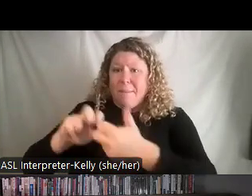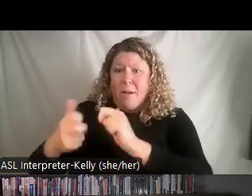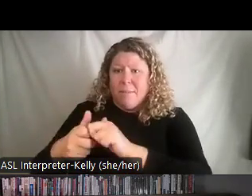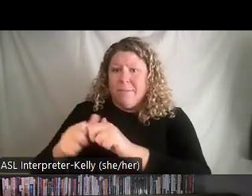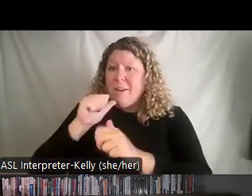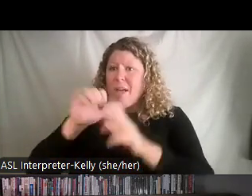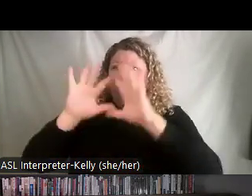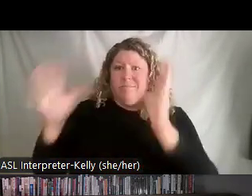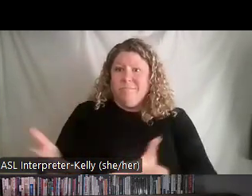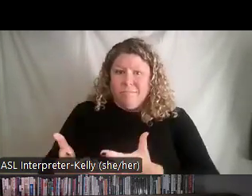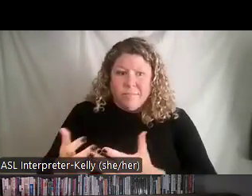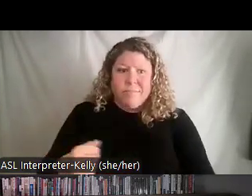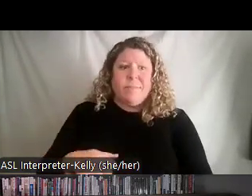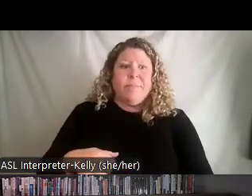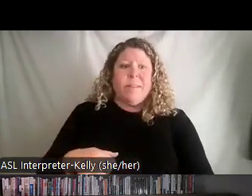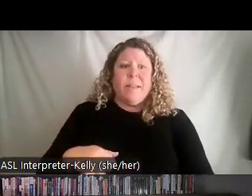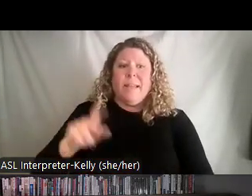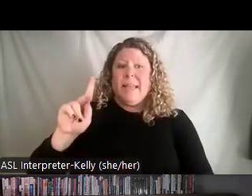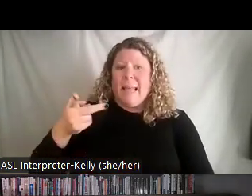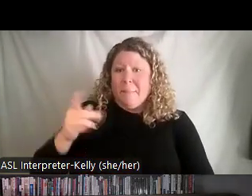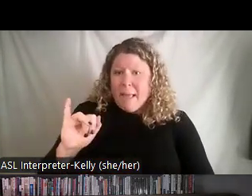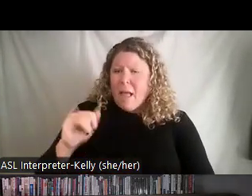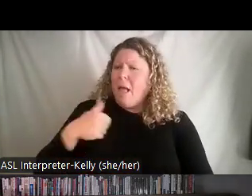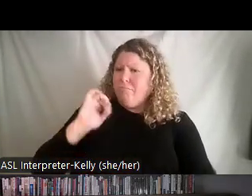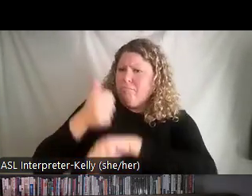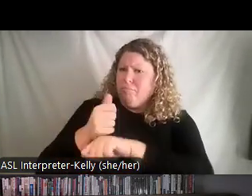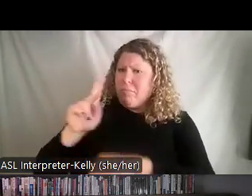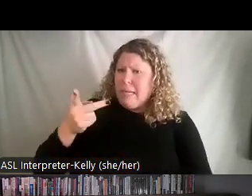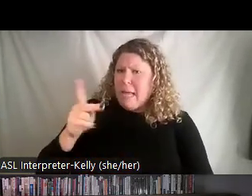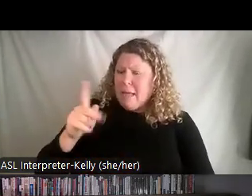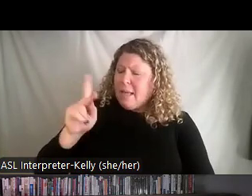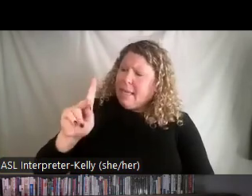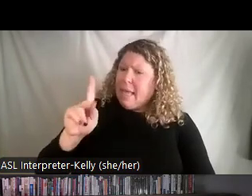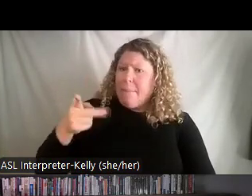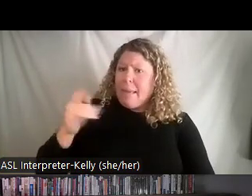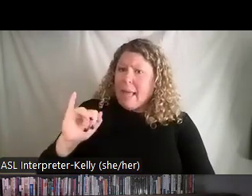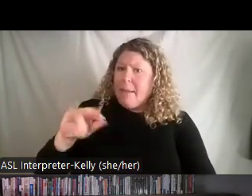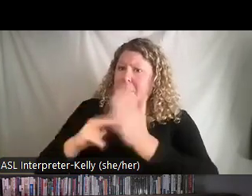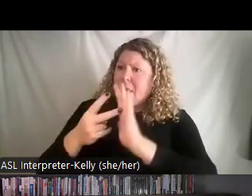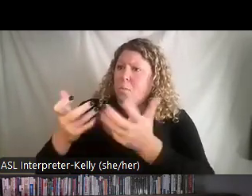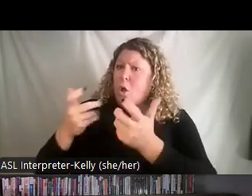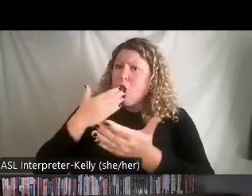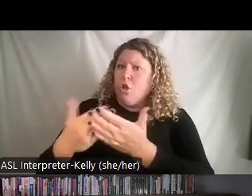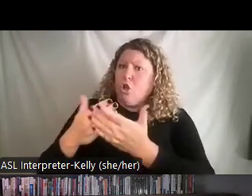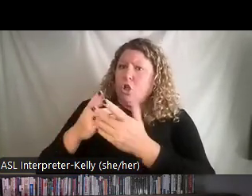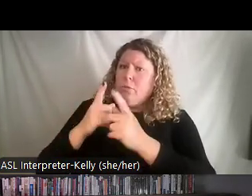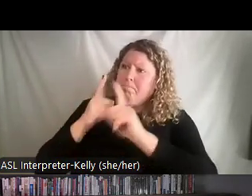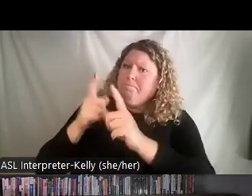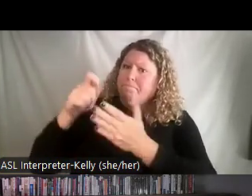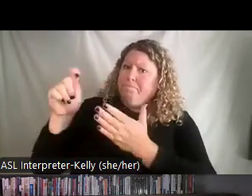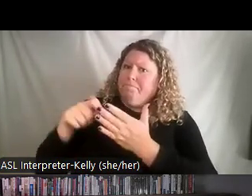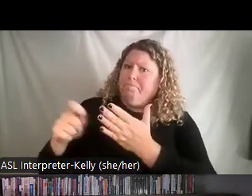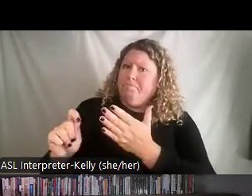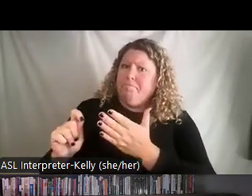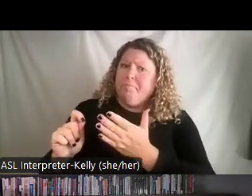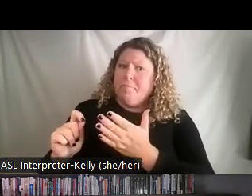I know that we can achieve this and I want to be scored good at my end-year review, so this is what we're going to set as the KPI, something that we know is